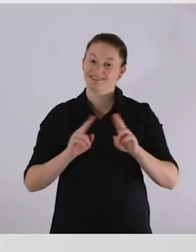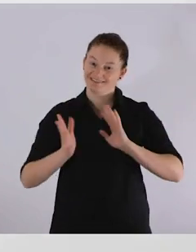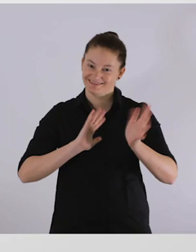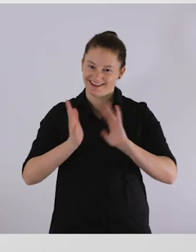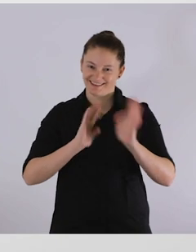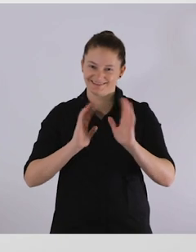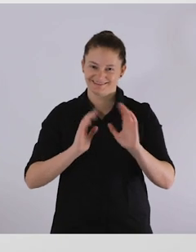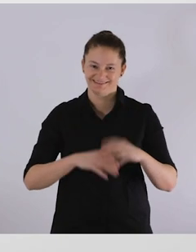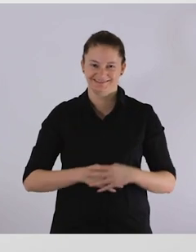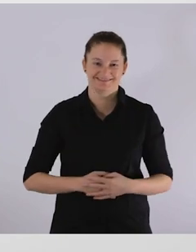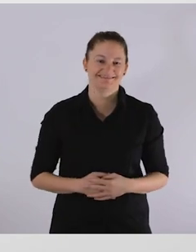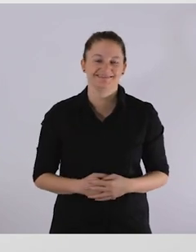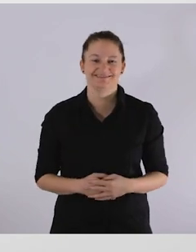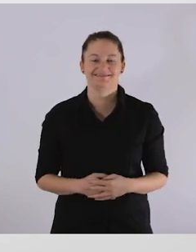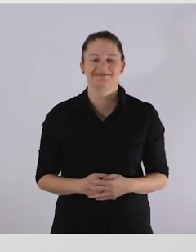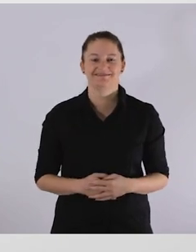International sign